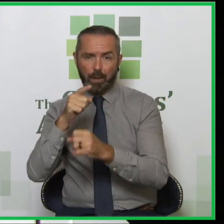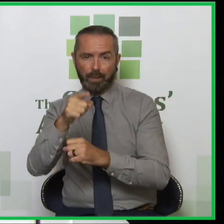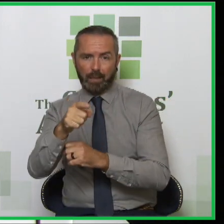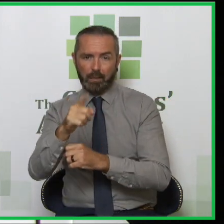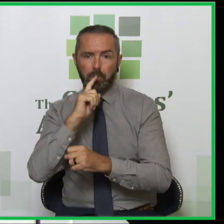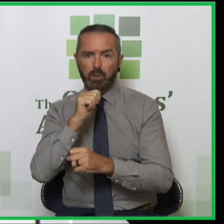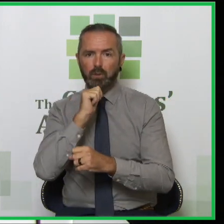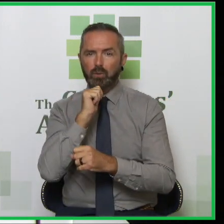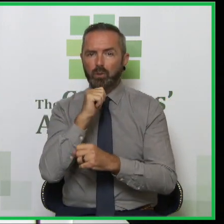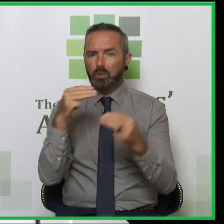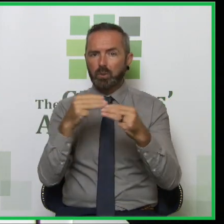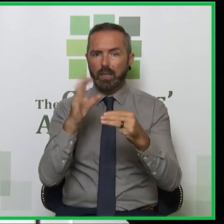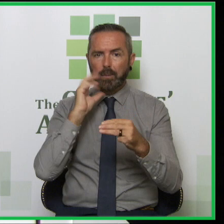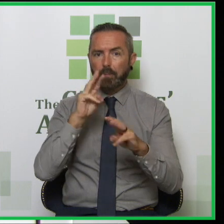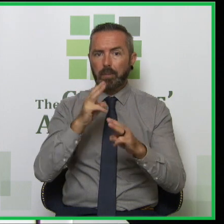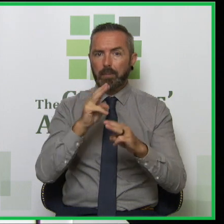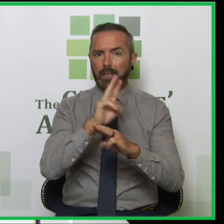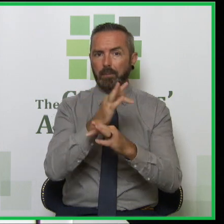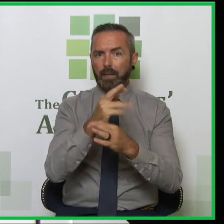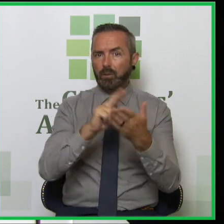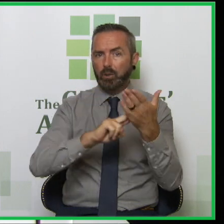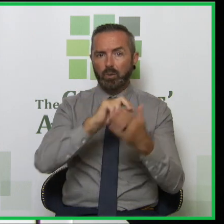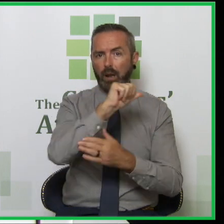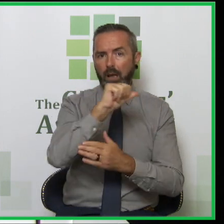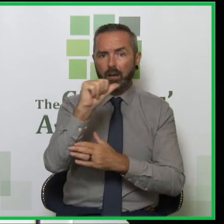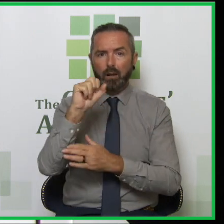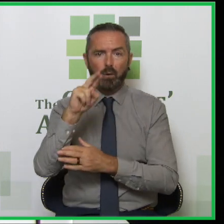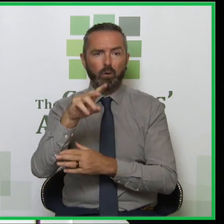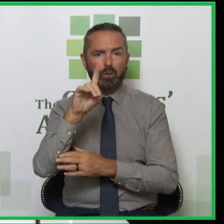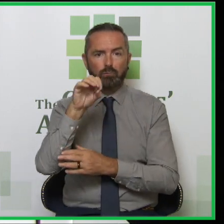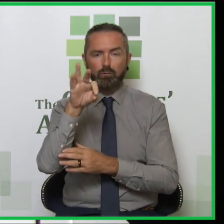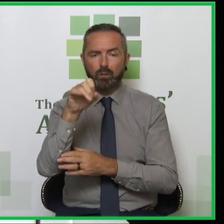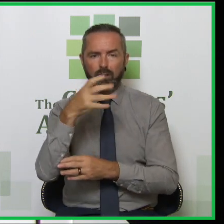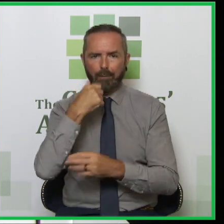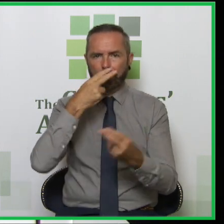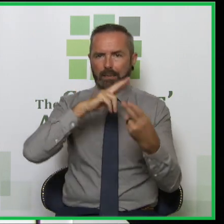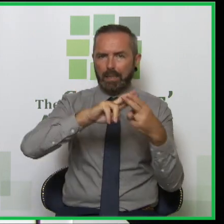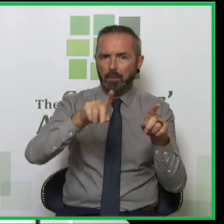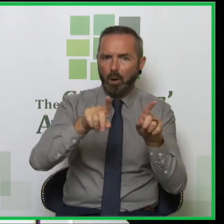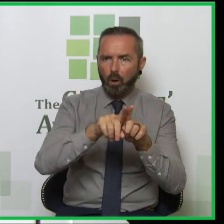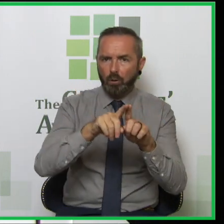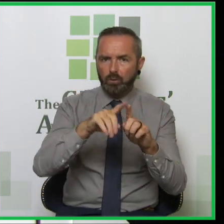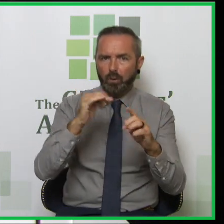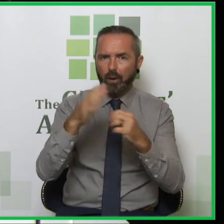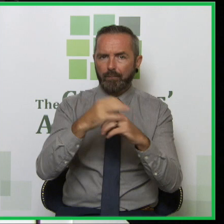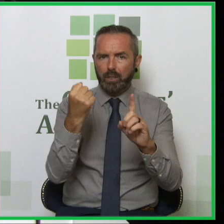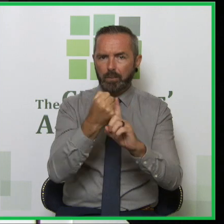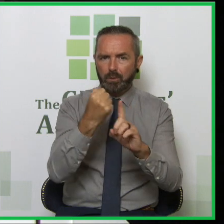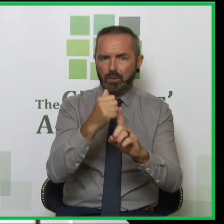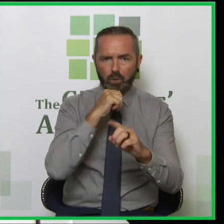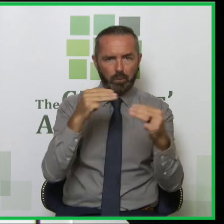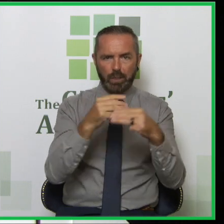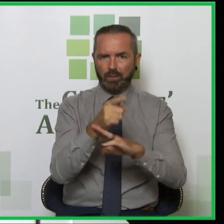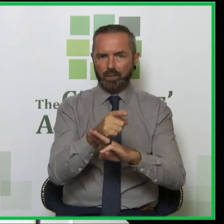protected because maybe the mother or father were using drugs or alcohol, you know, there was stigma in to sexual abuse. As a result,